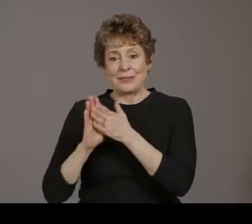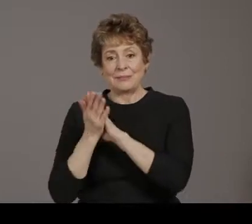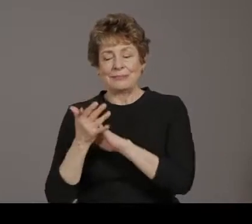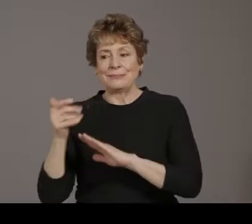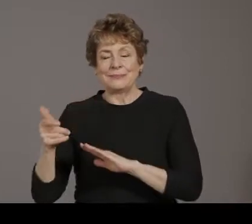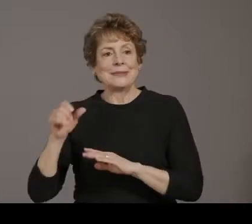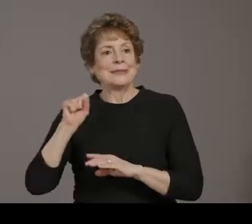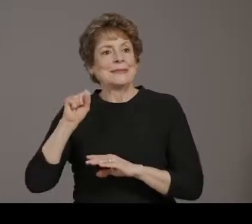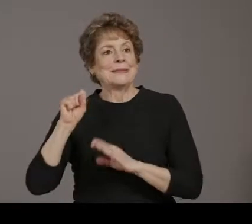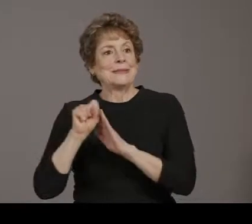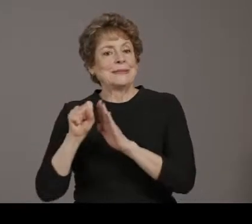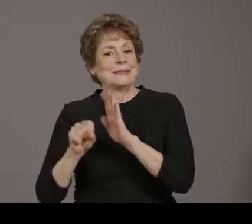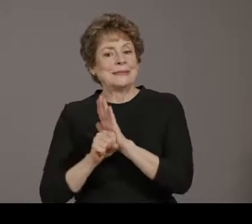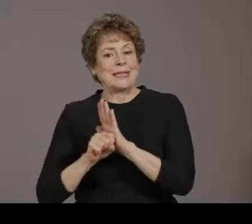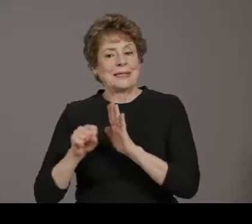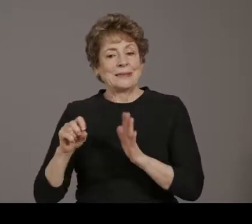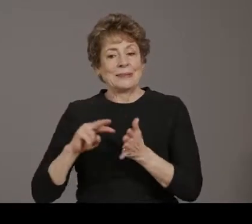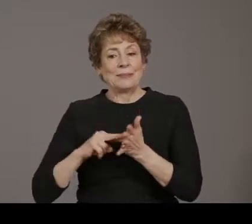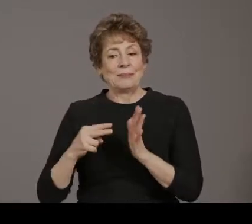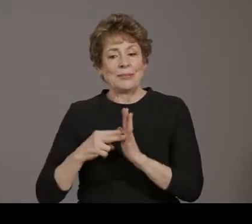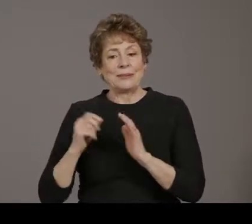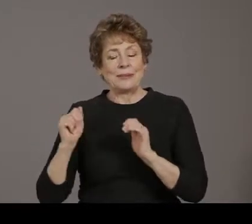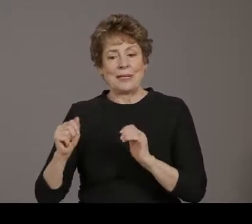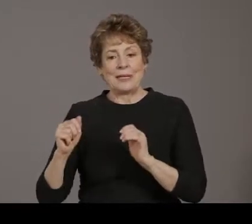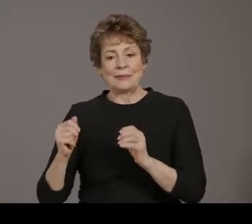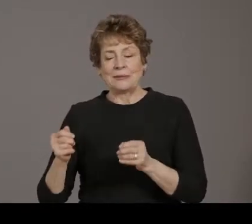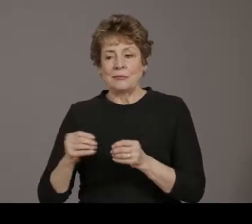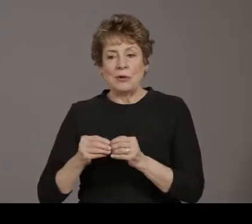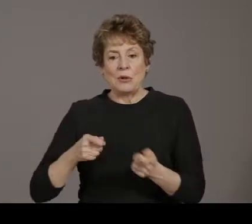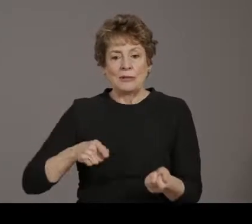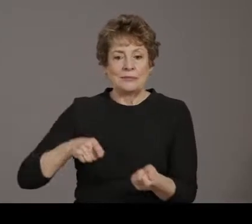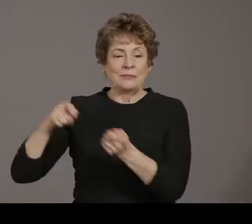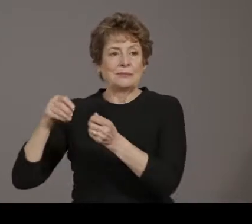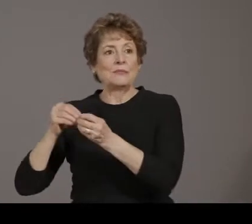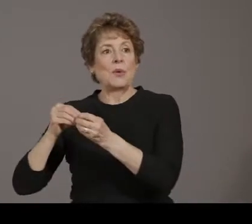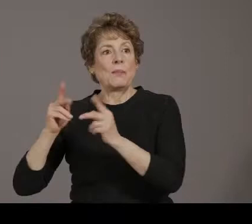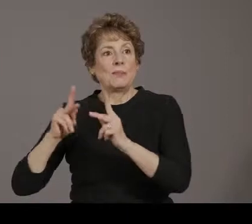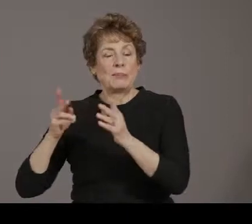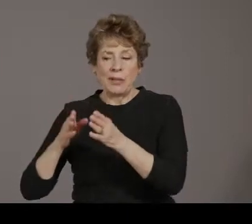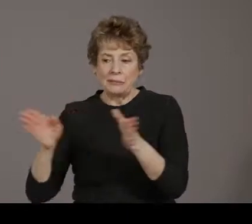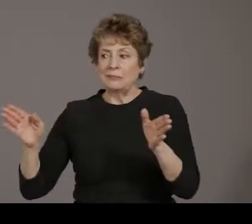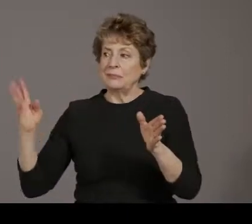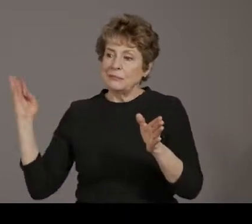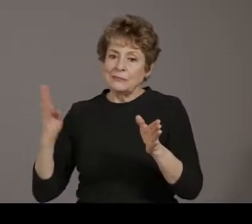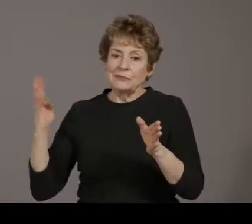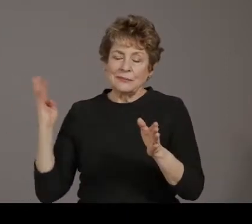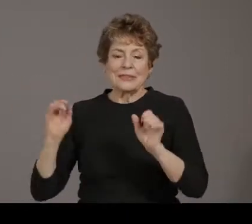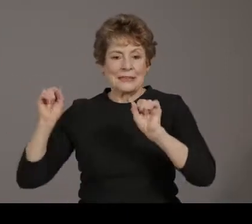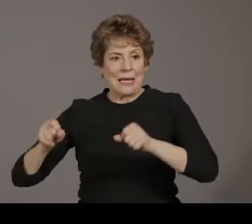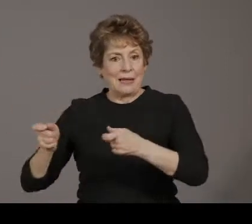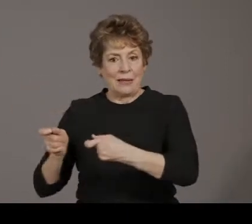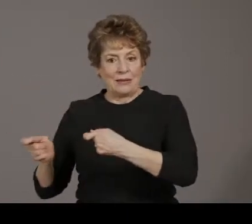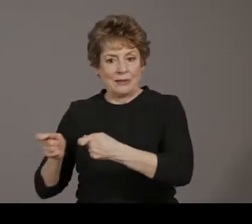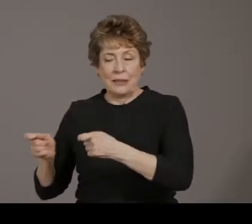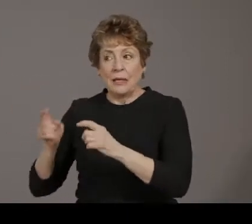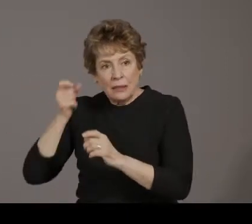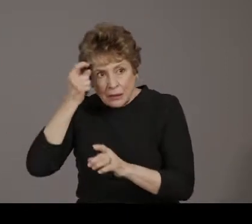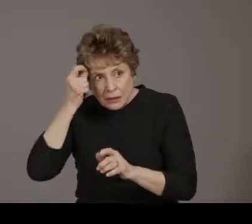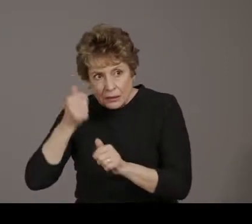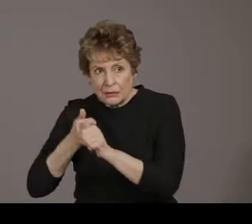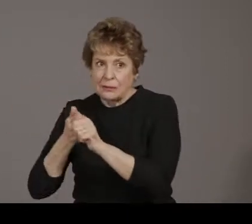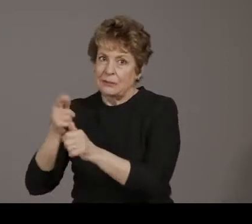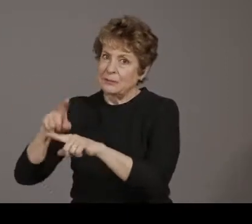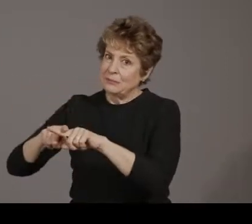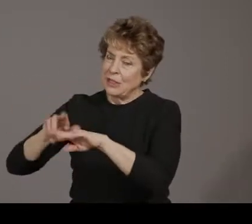up and provide 24-7 capacity as we get more vaccine. We also have over 500 provider